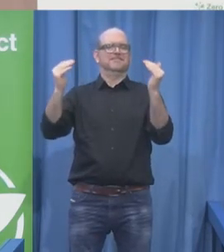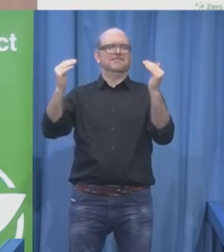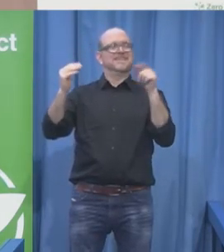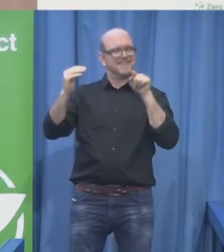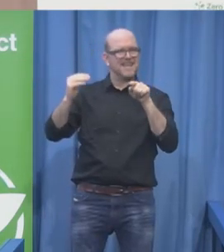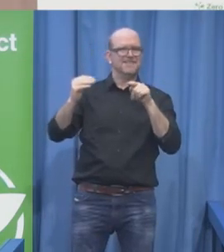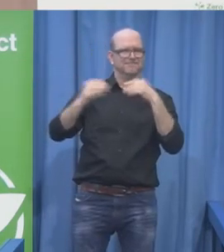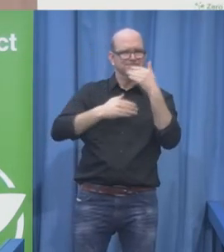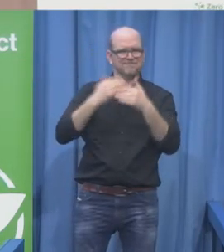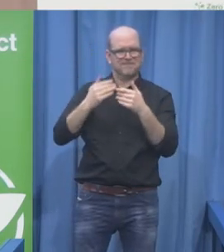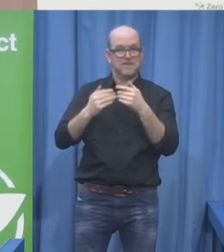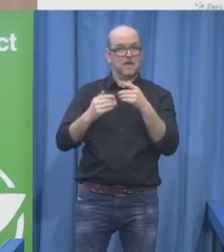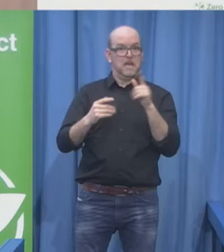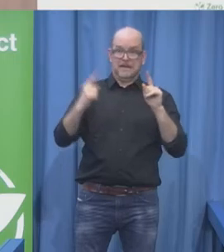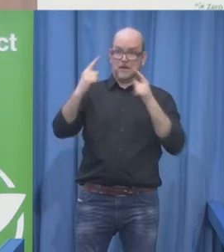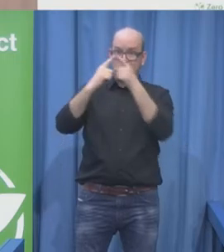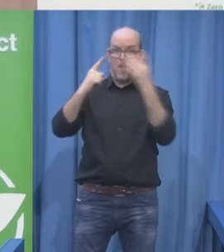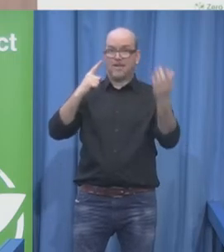what we have in mind.